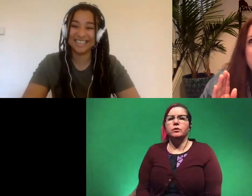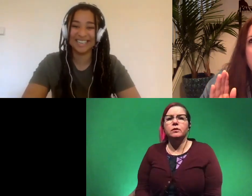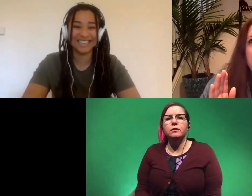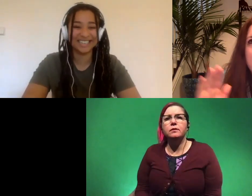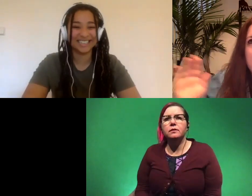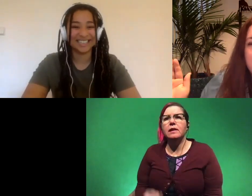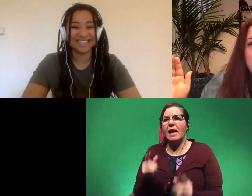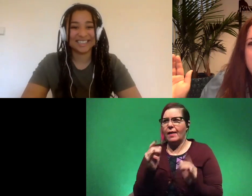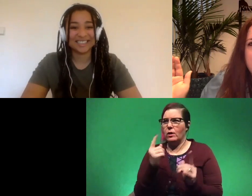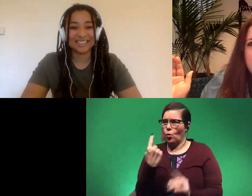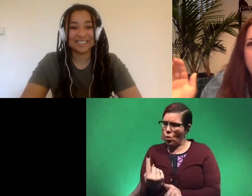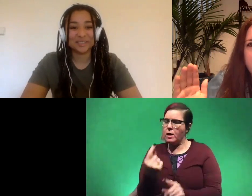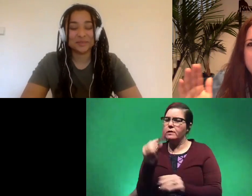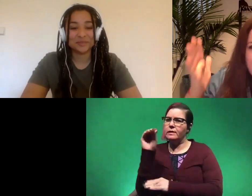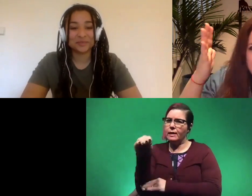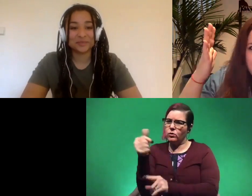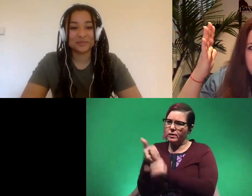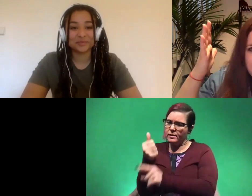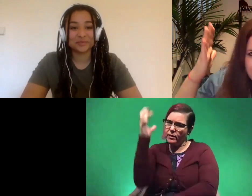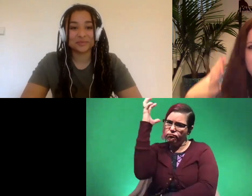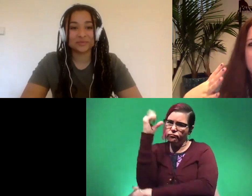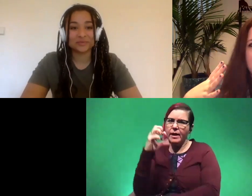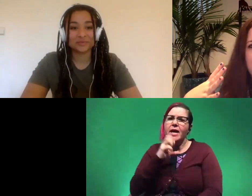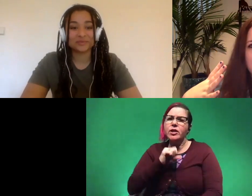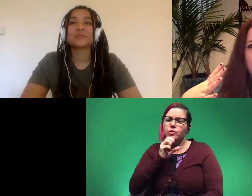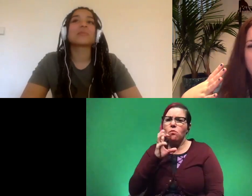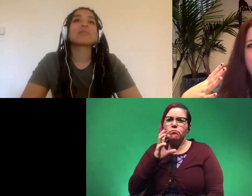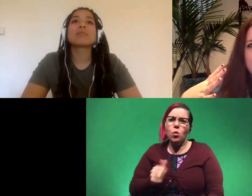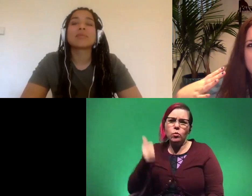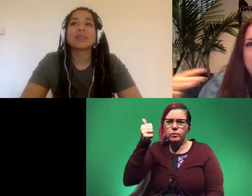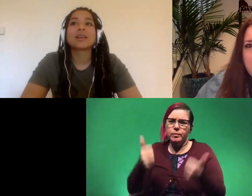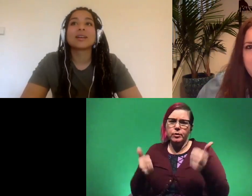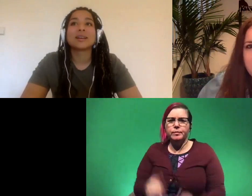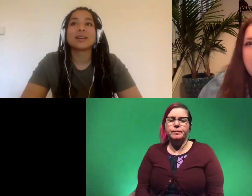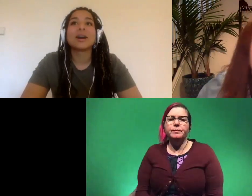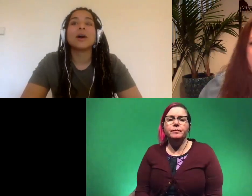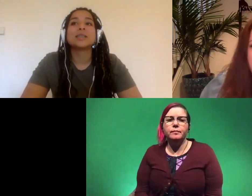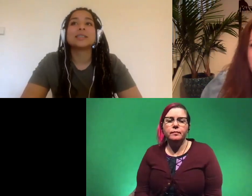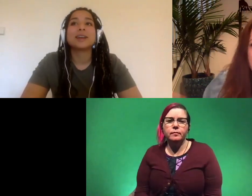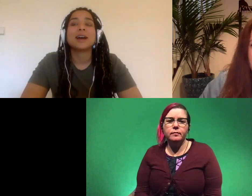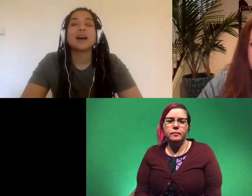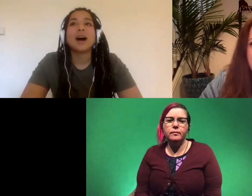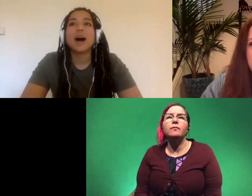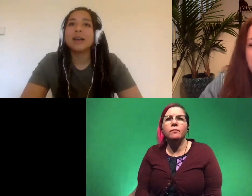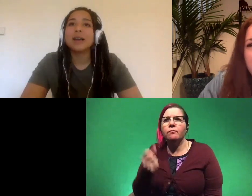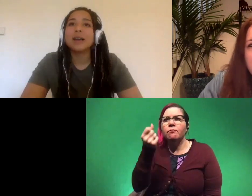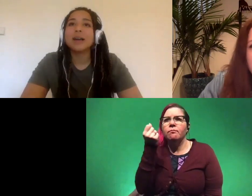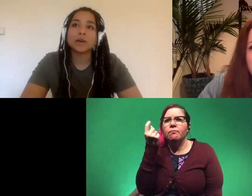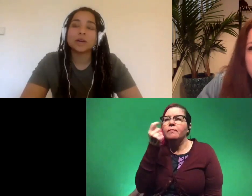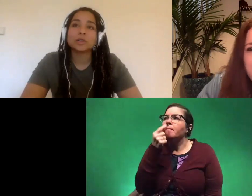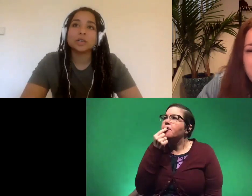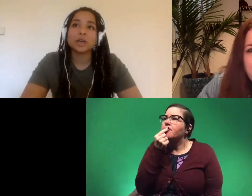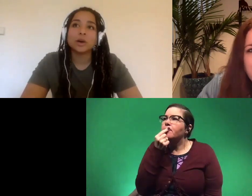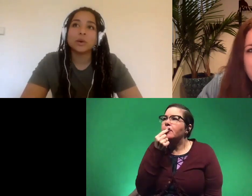individual that would be the oldest as a individual dinosaur as opposed to like oh i see i i